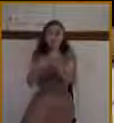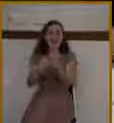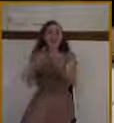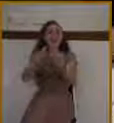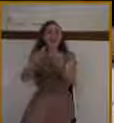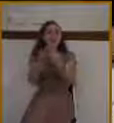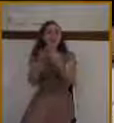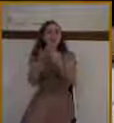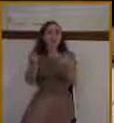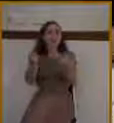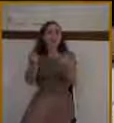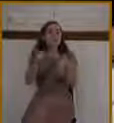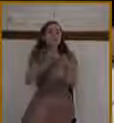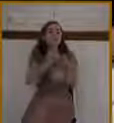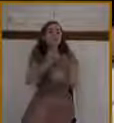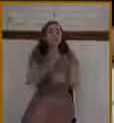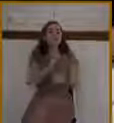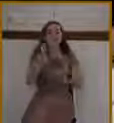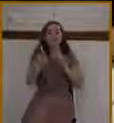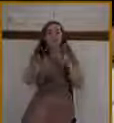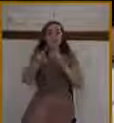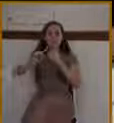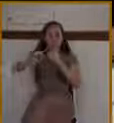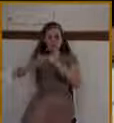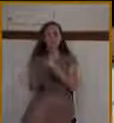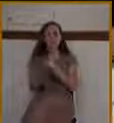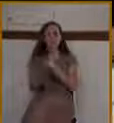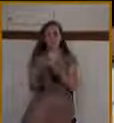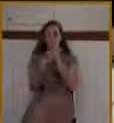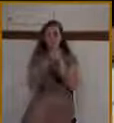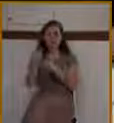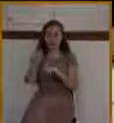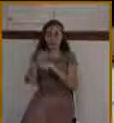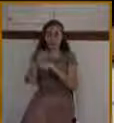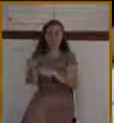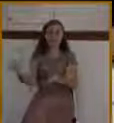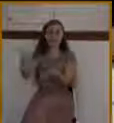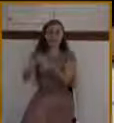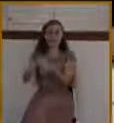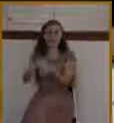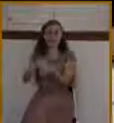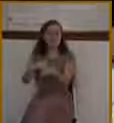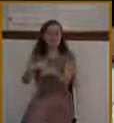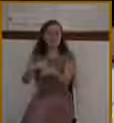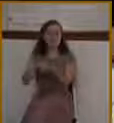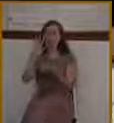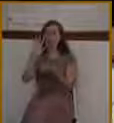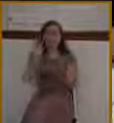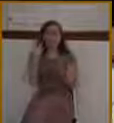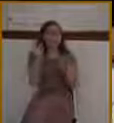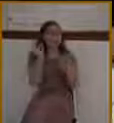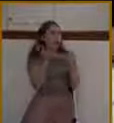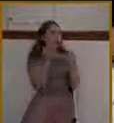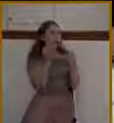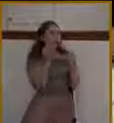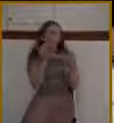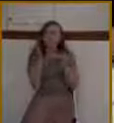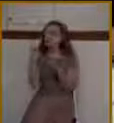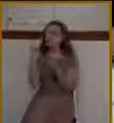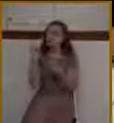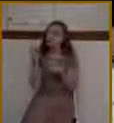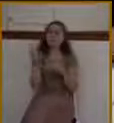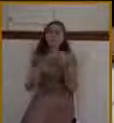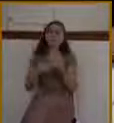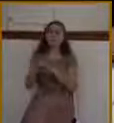start building the temple. And after getting distracted for a little while, God raises up the prophet Haggai and tells them, get to work,